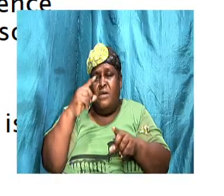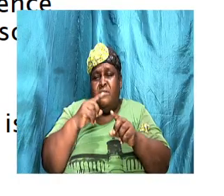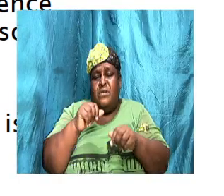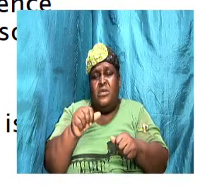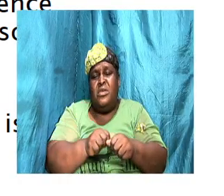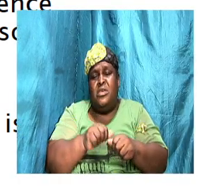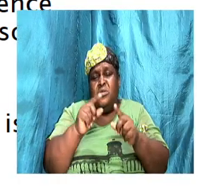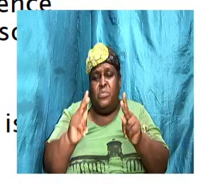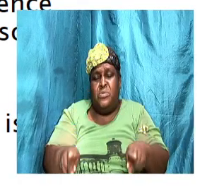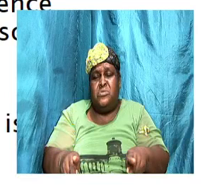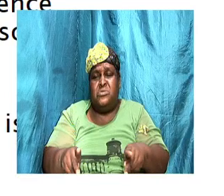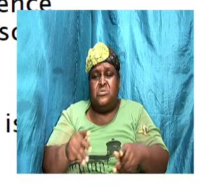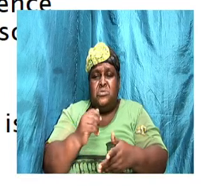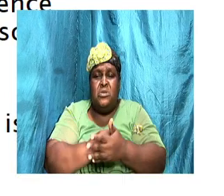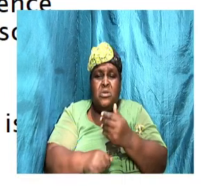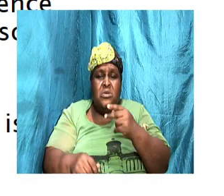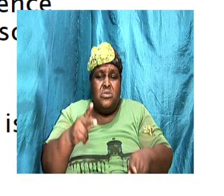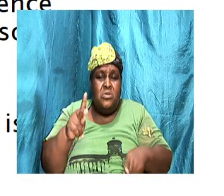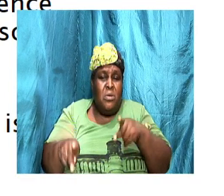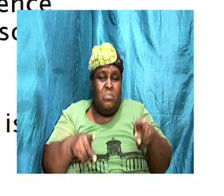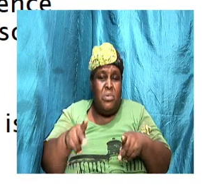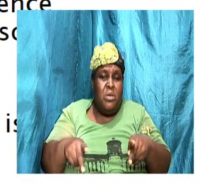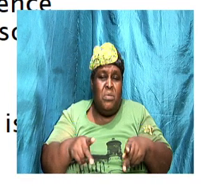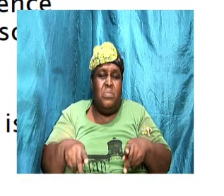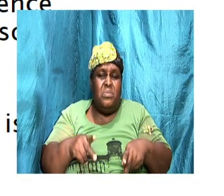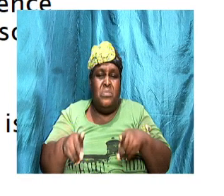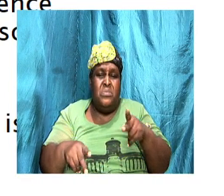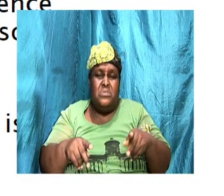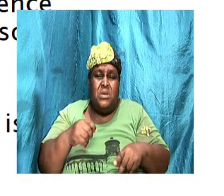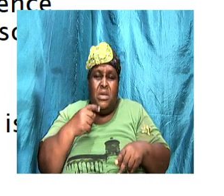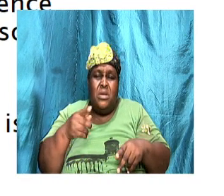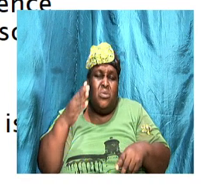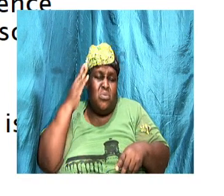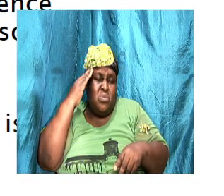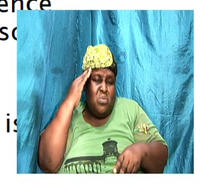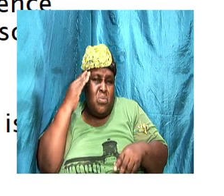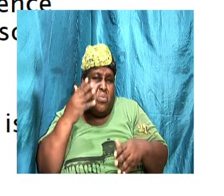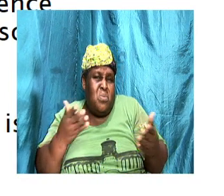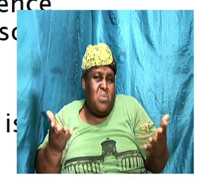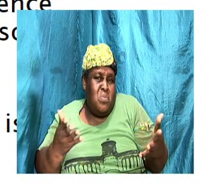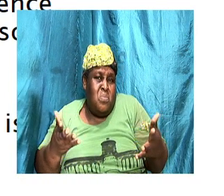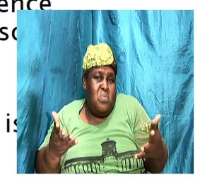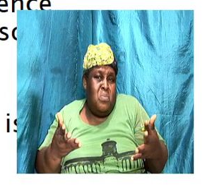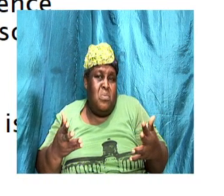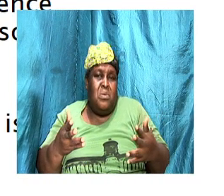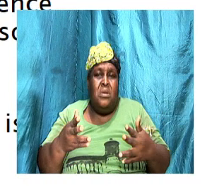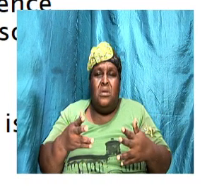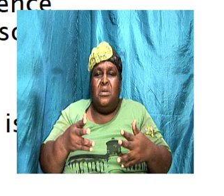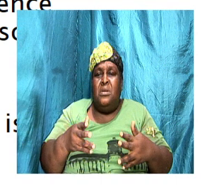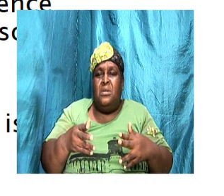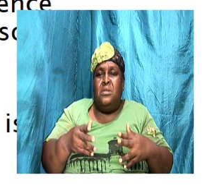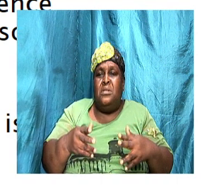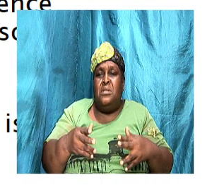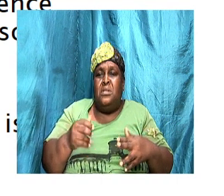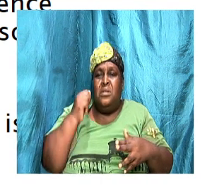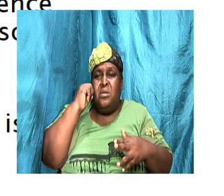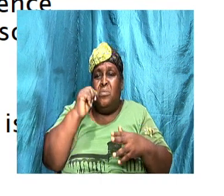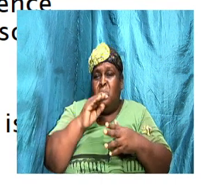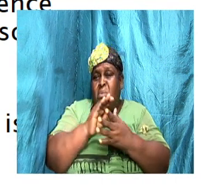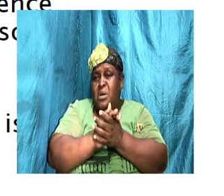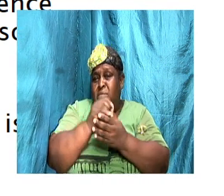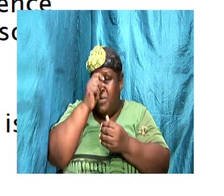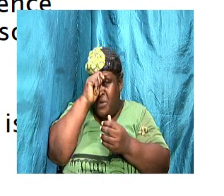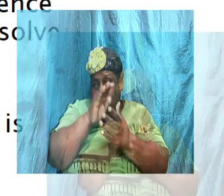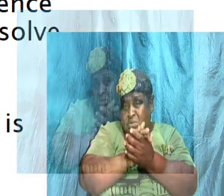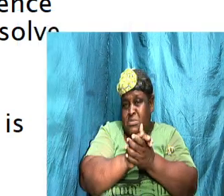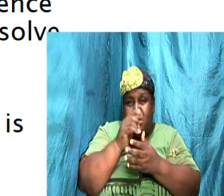And then some person assume they know what their partner is thinking. And, you know, all of these